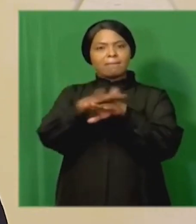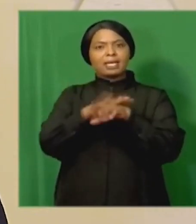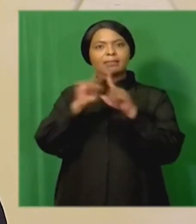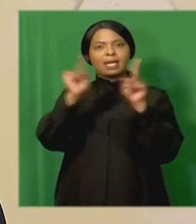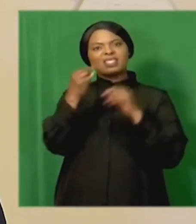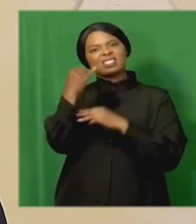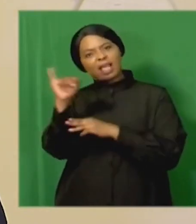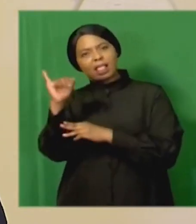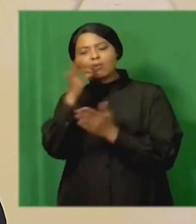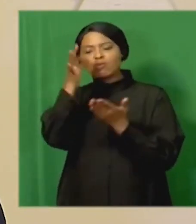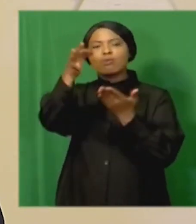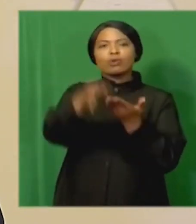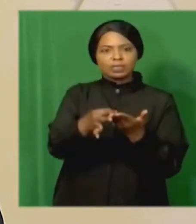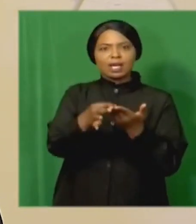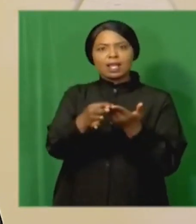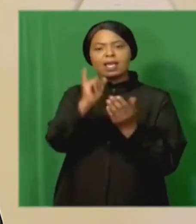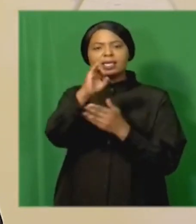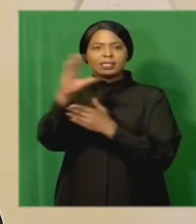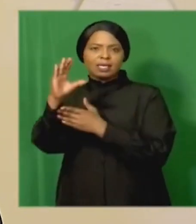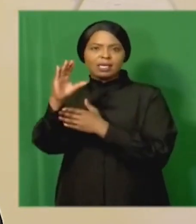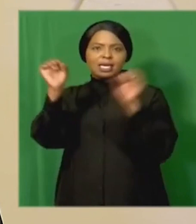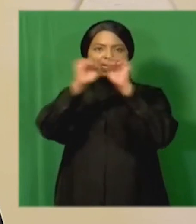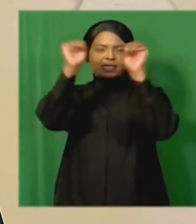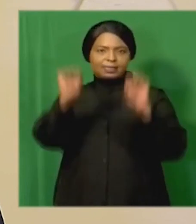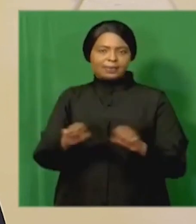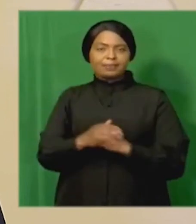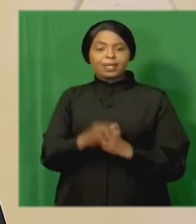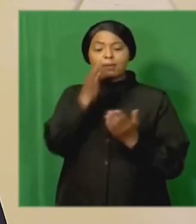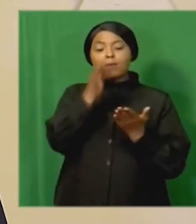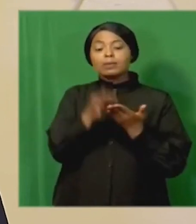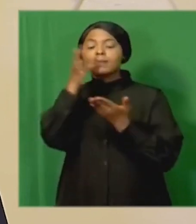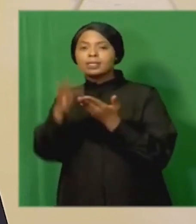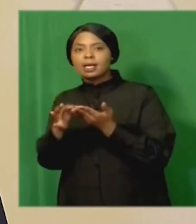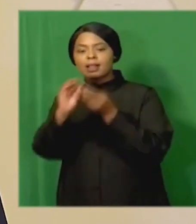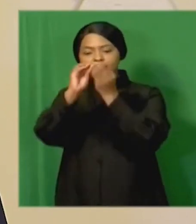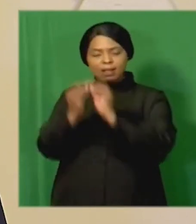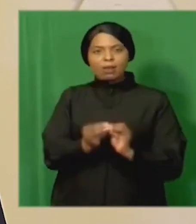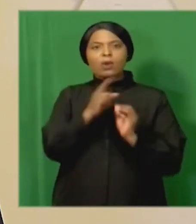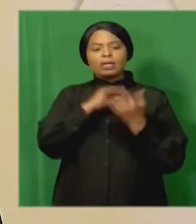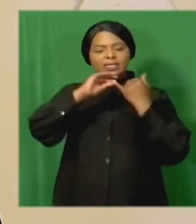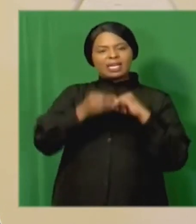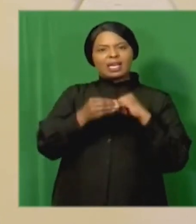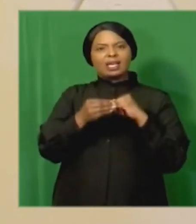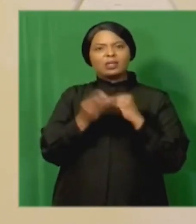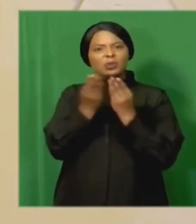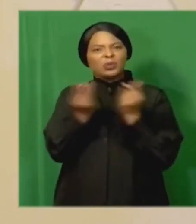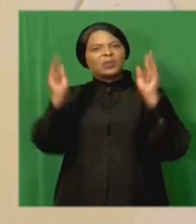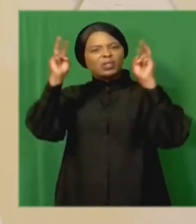proportionally representative electoral system these proposals are meant to address weaknesses